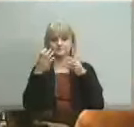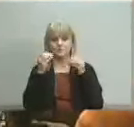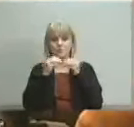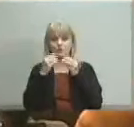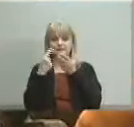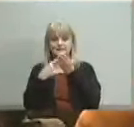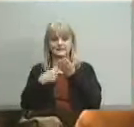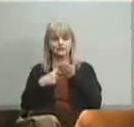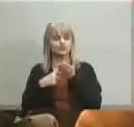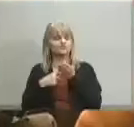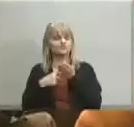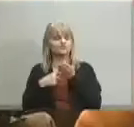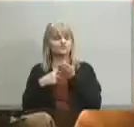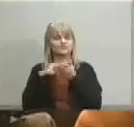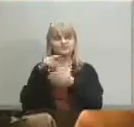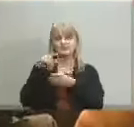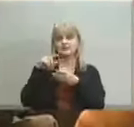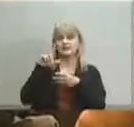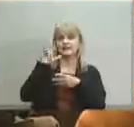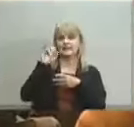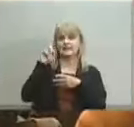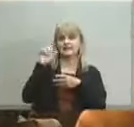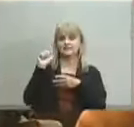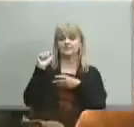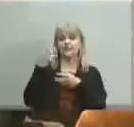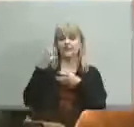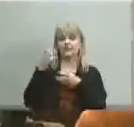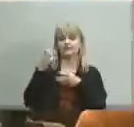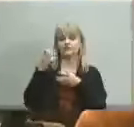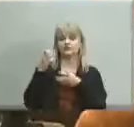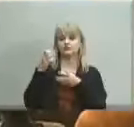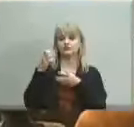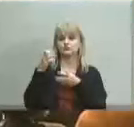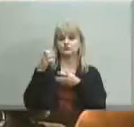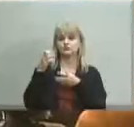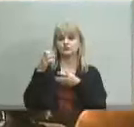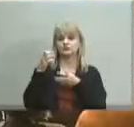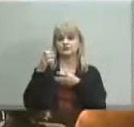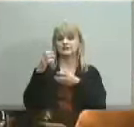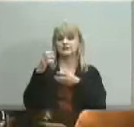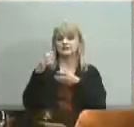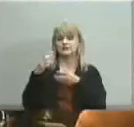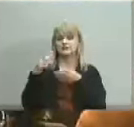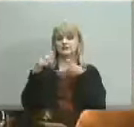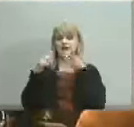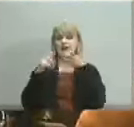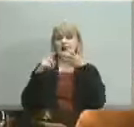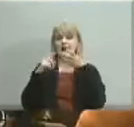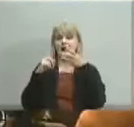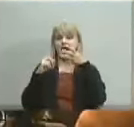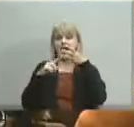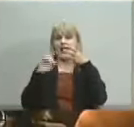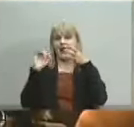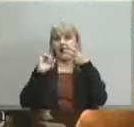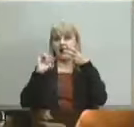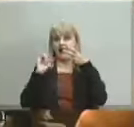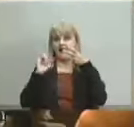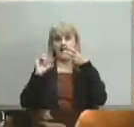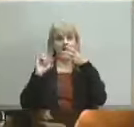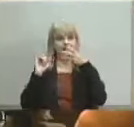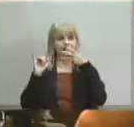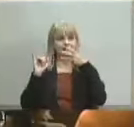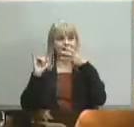um linda um i'd like to to say something about i well you said i and s about what uh